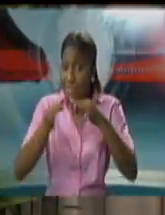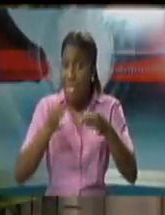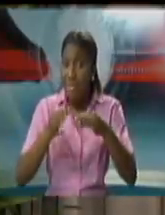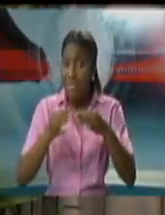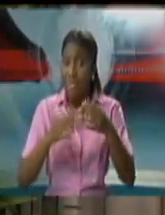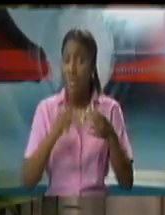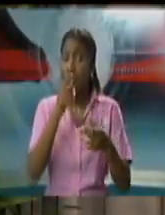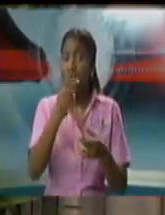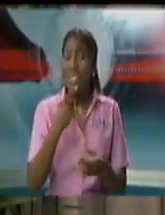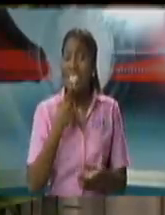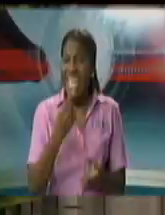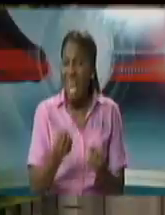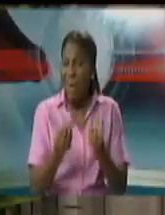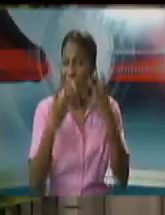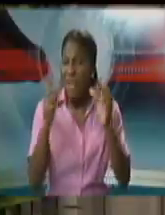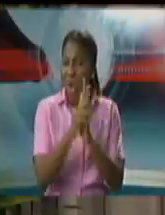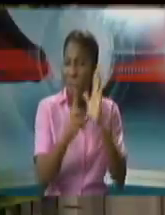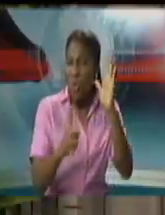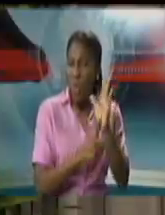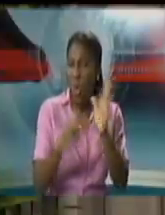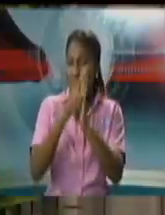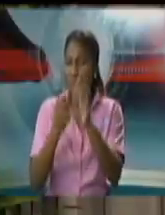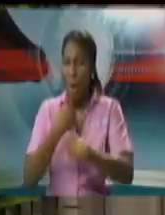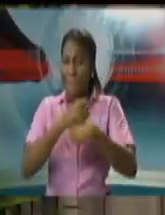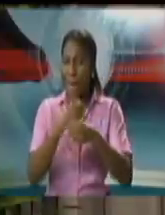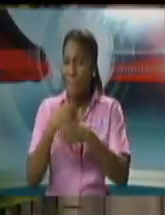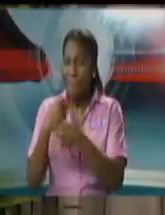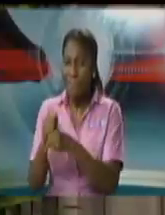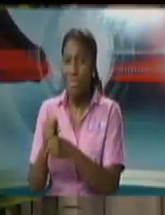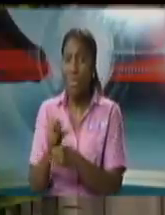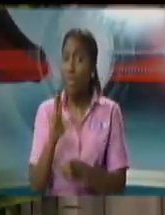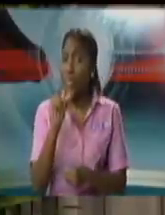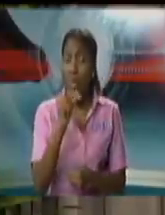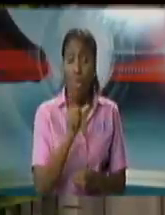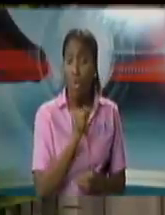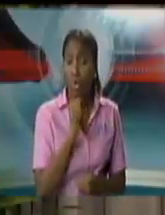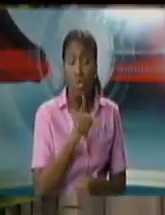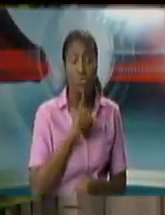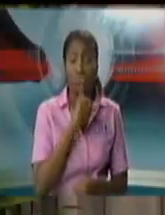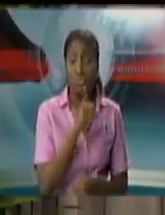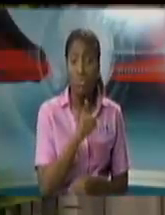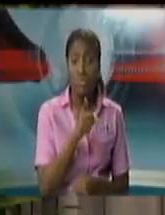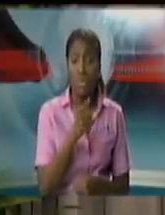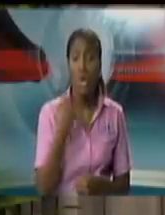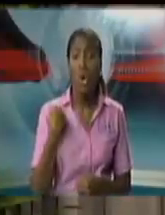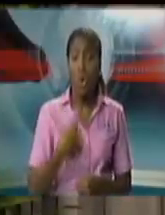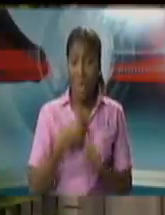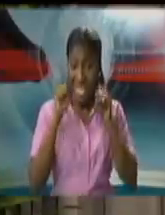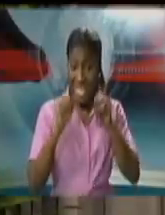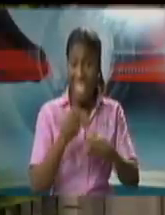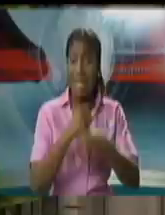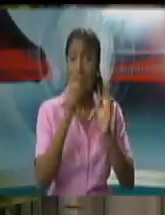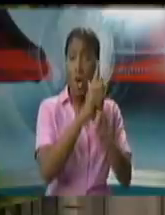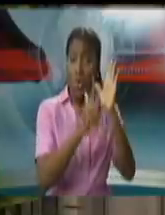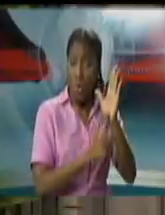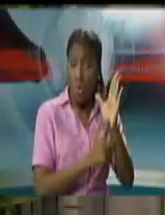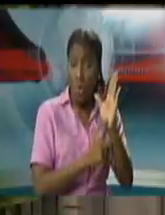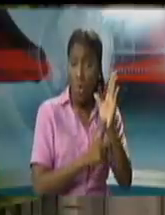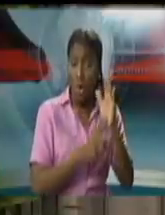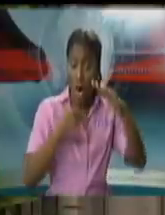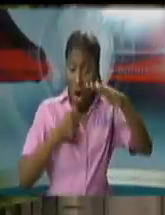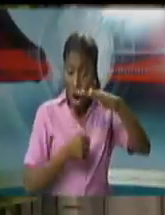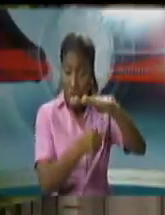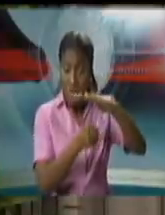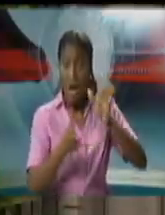of laws are being made and there's no scrutiny that's that's that's not the case we are making laws under the public health